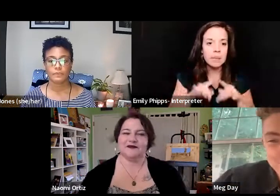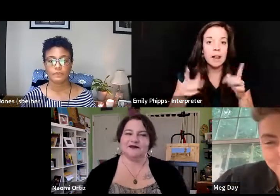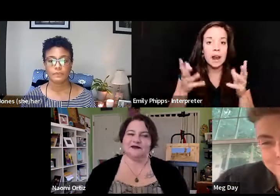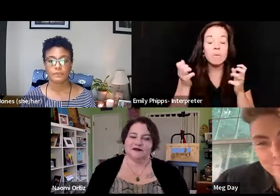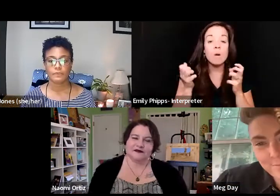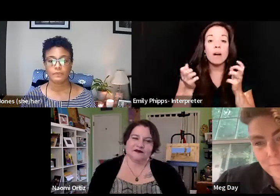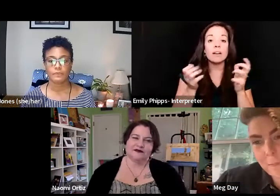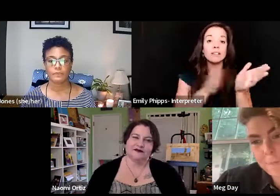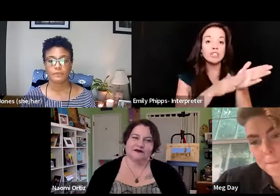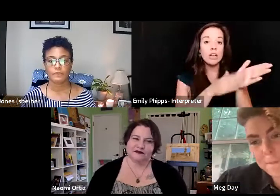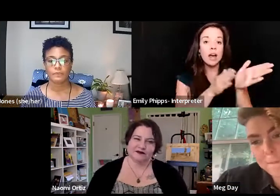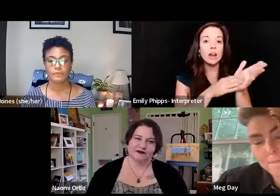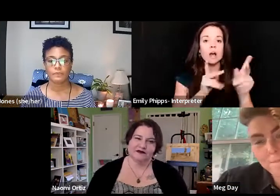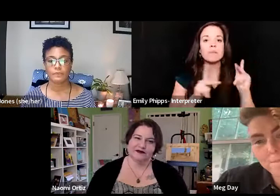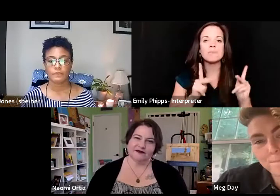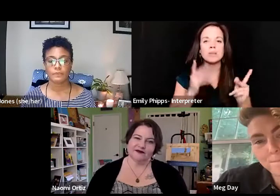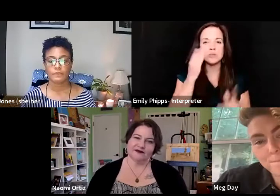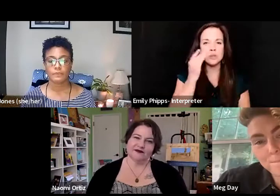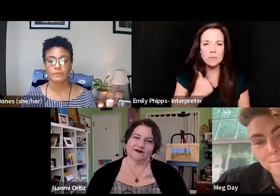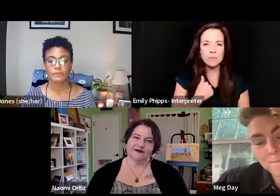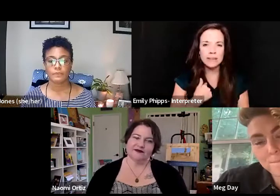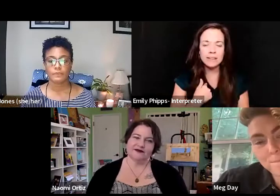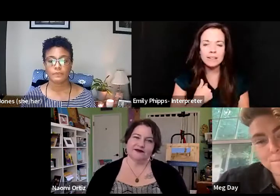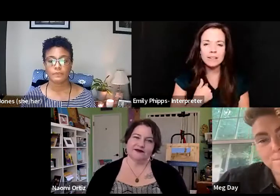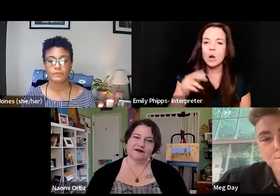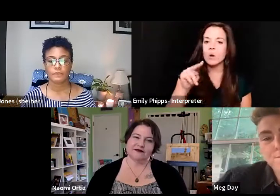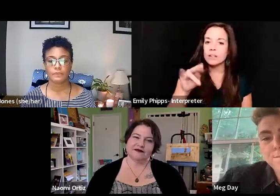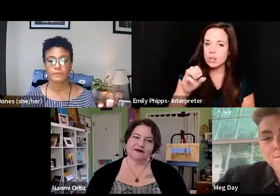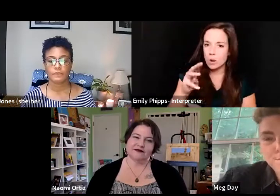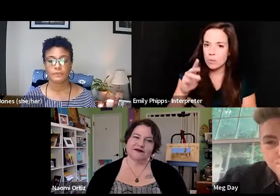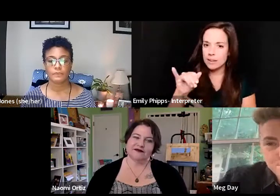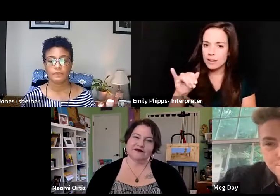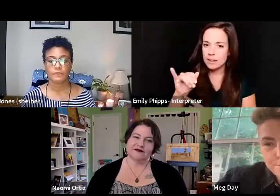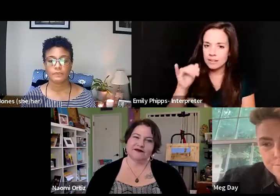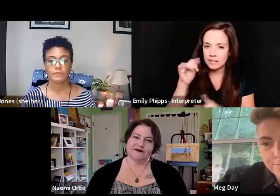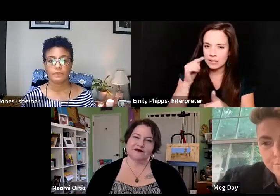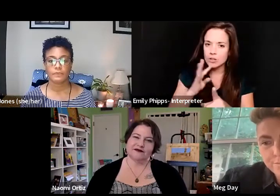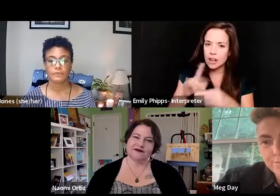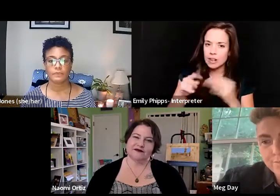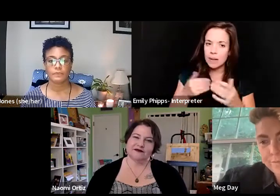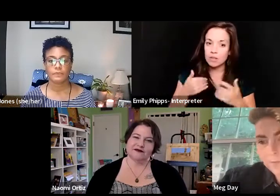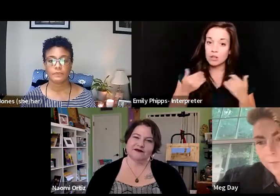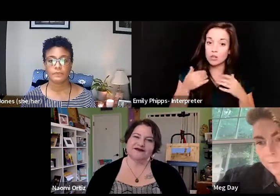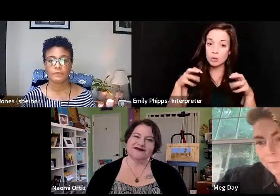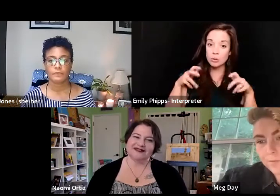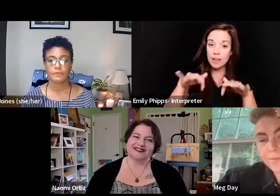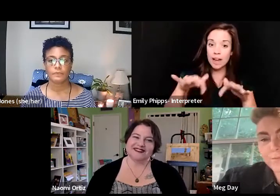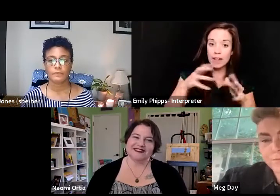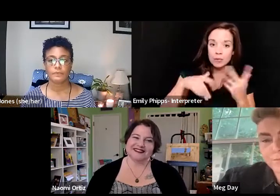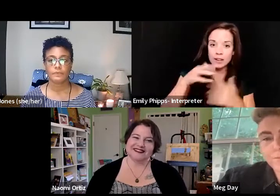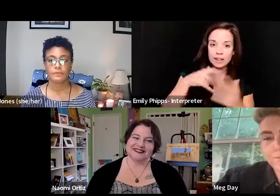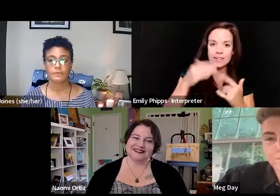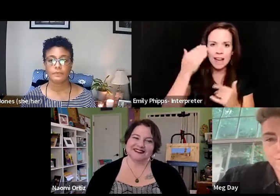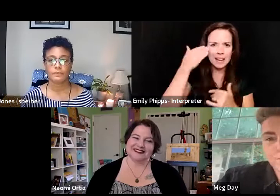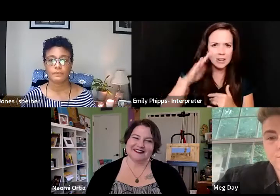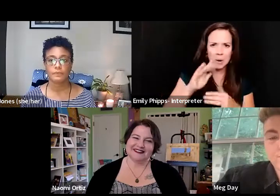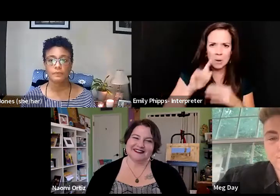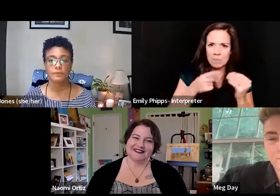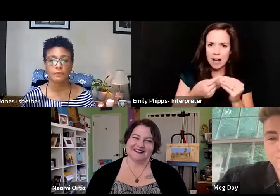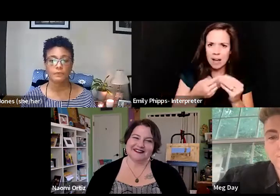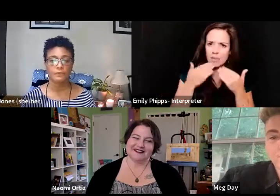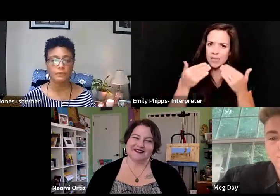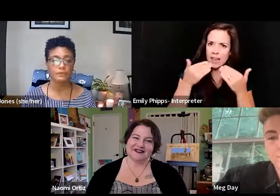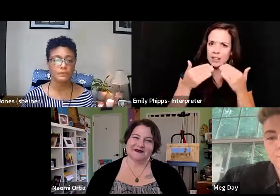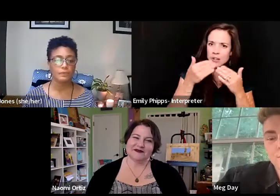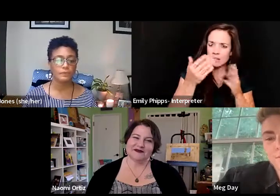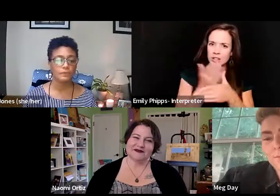who know me kind of like, I, when you were talking about like those, those youth gatherings, which I didn't know about, like, thank you for bringing that stories to the